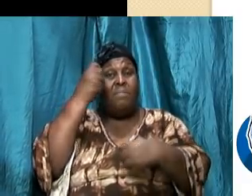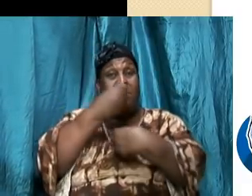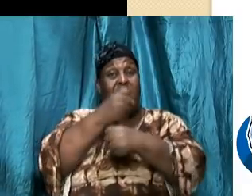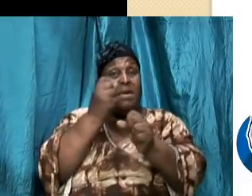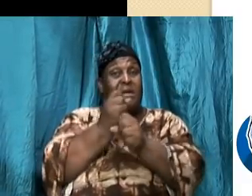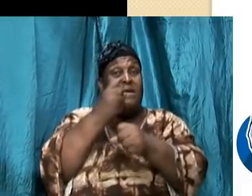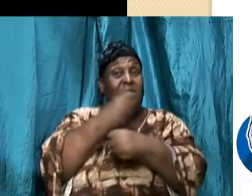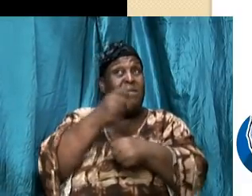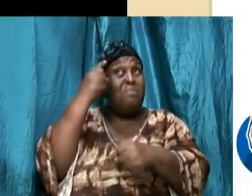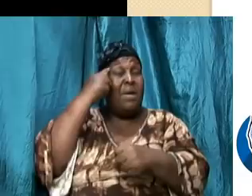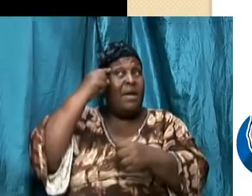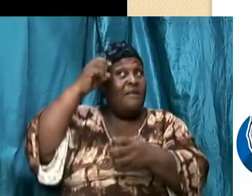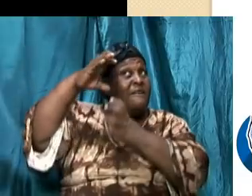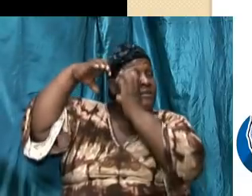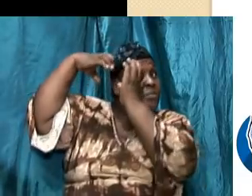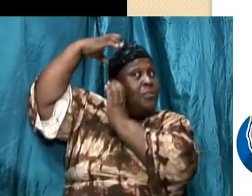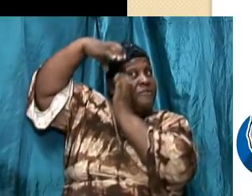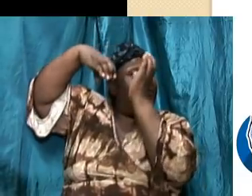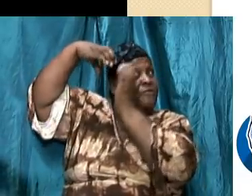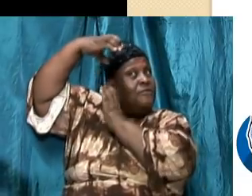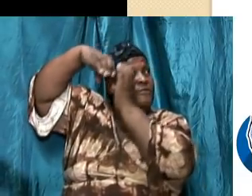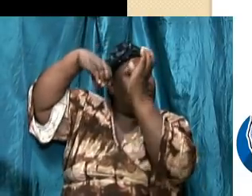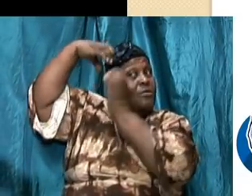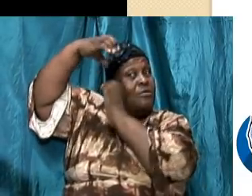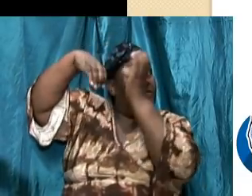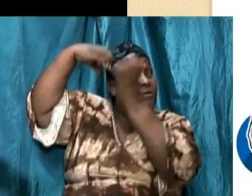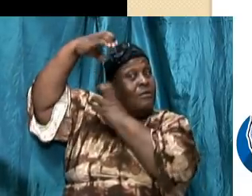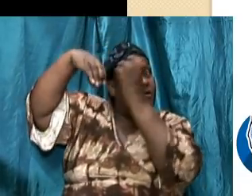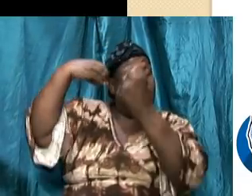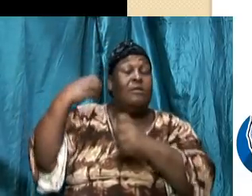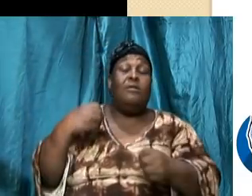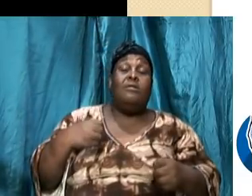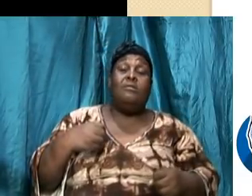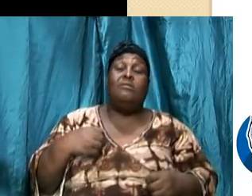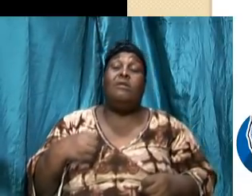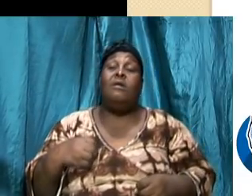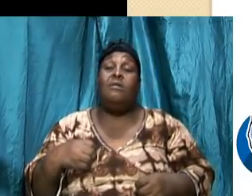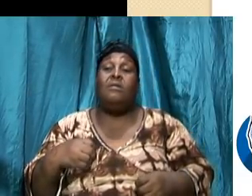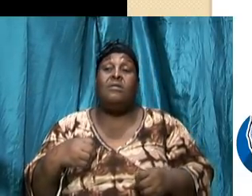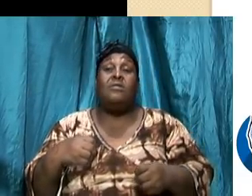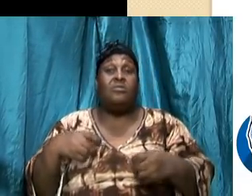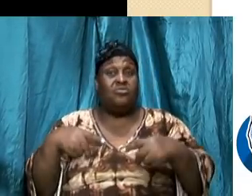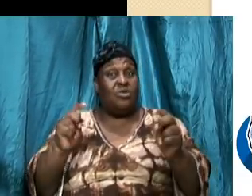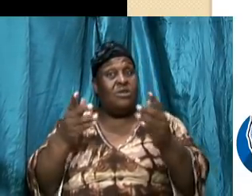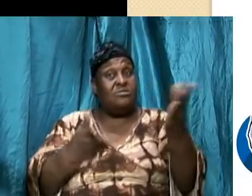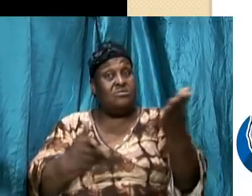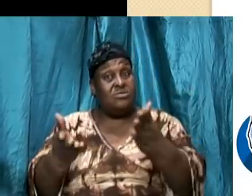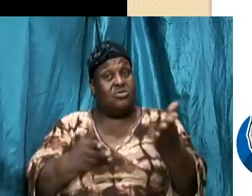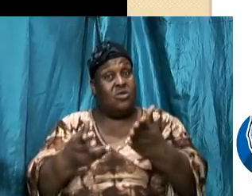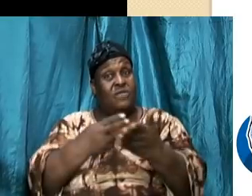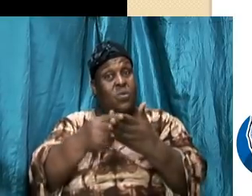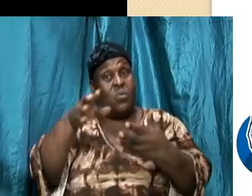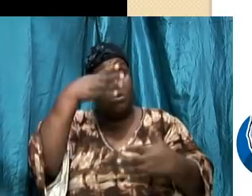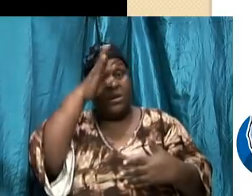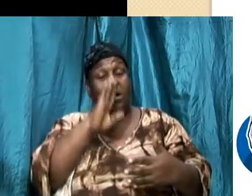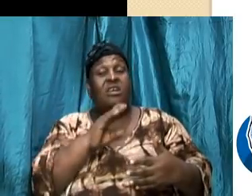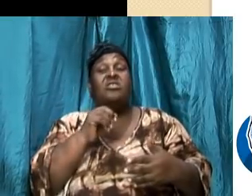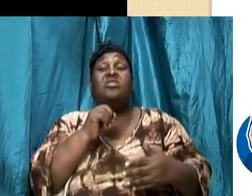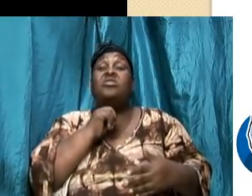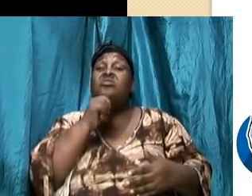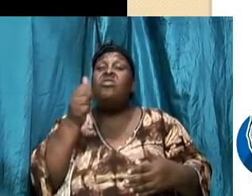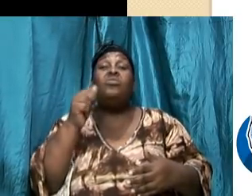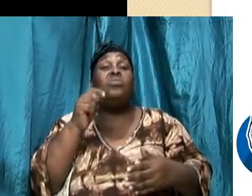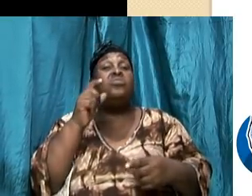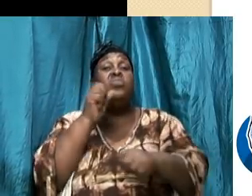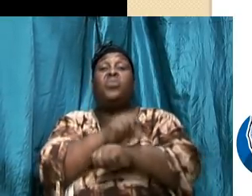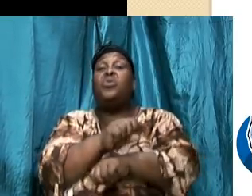if a polluted mind tries to serve a holy God it's not going to work and so sometimes we fall